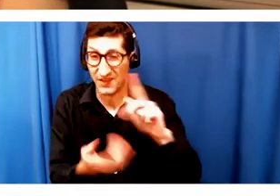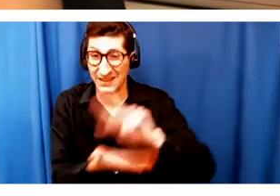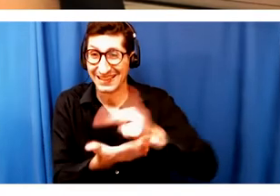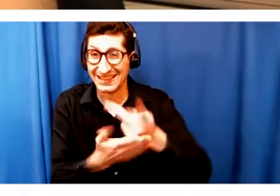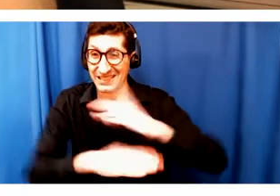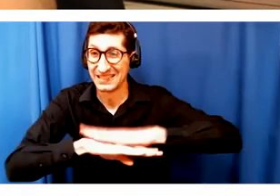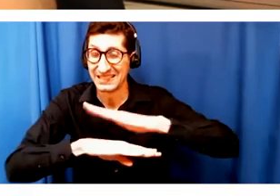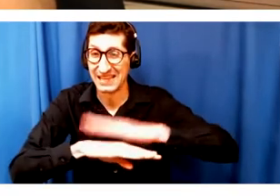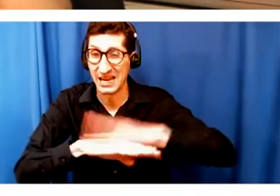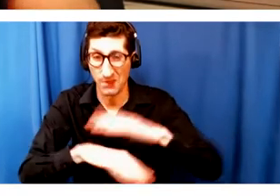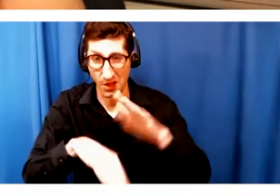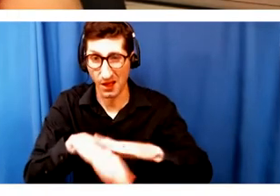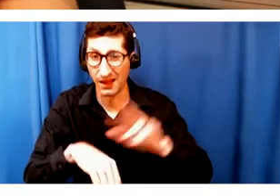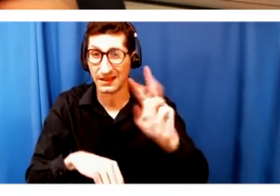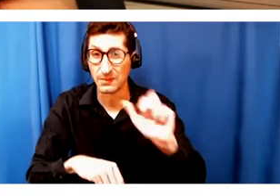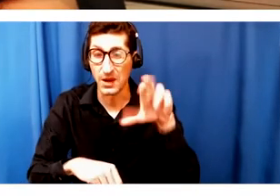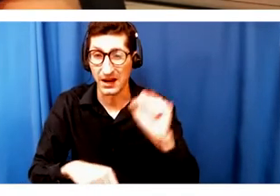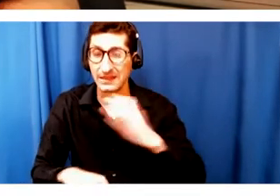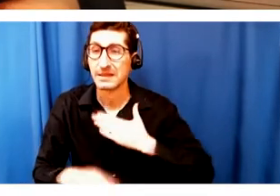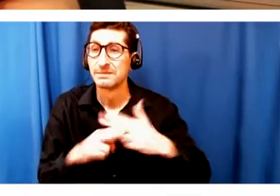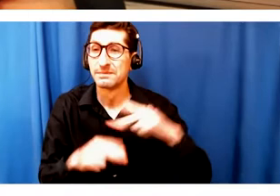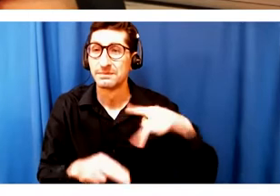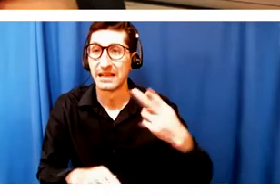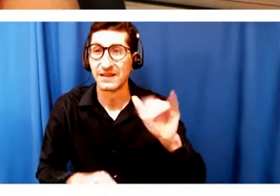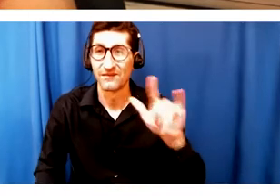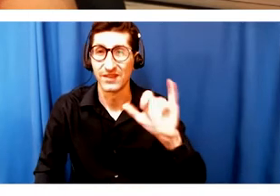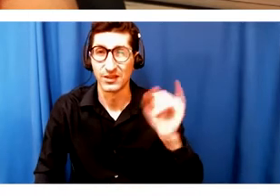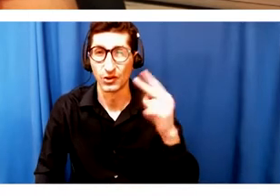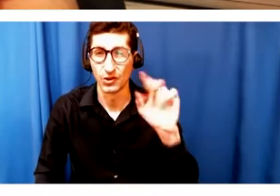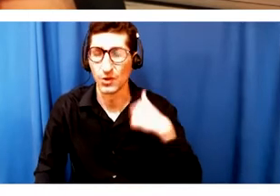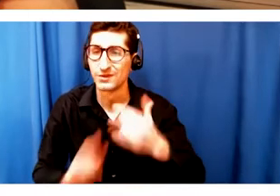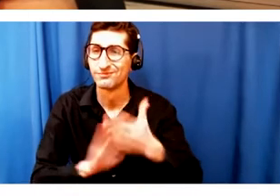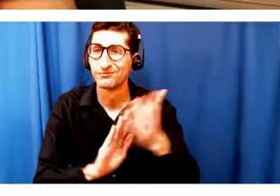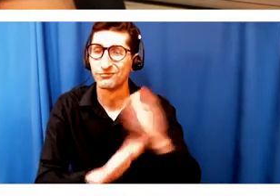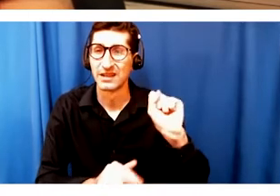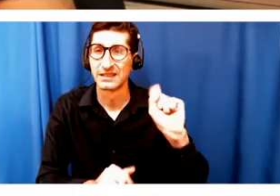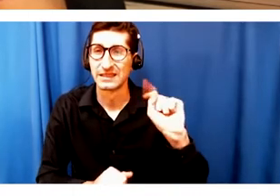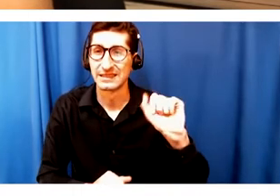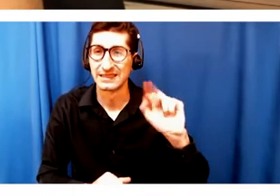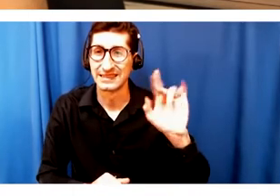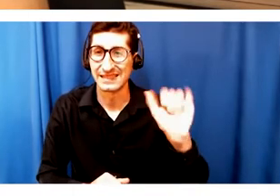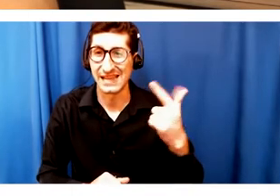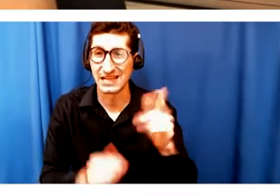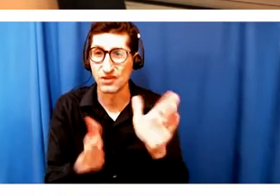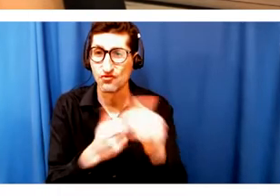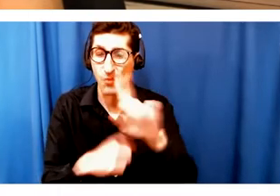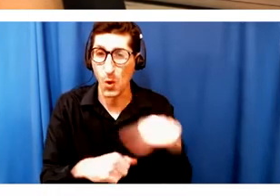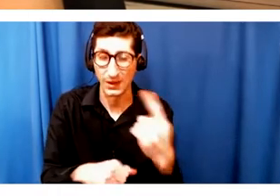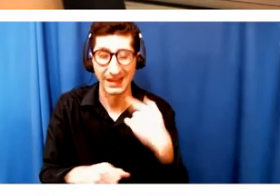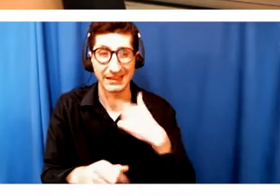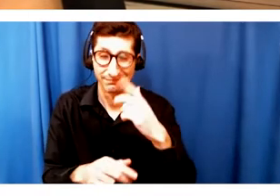on WERS. I'm Phil Jones, I'm the host of Standing Room Only, and it's my honor to get to host and program the show